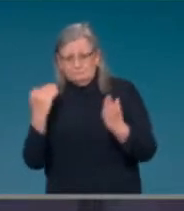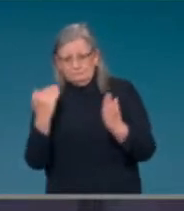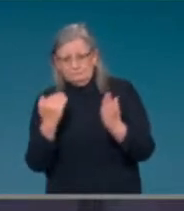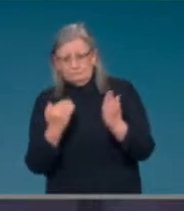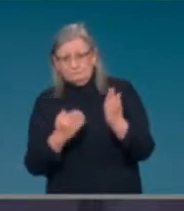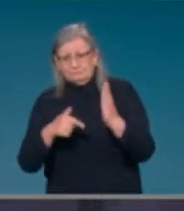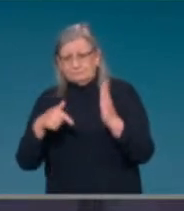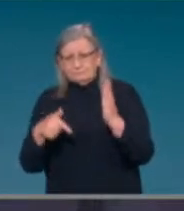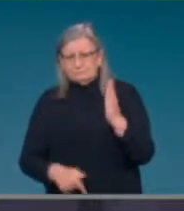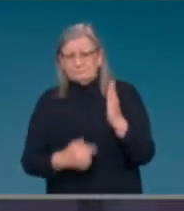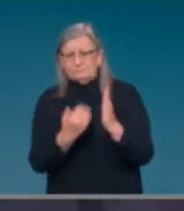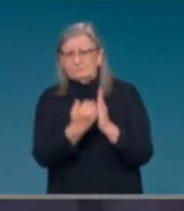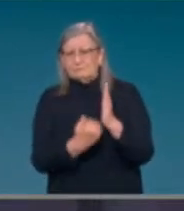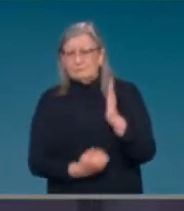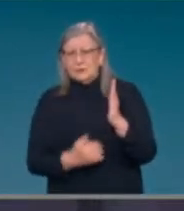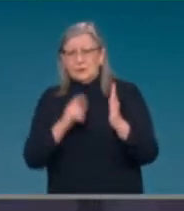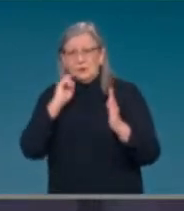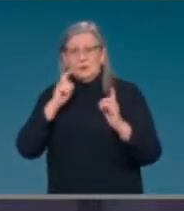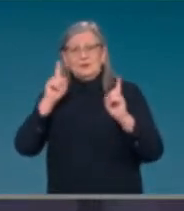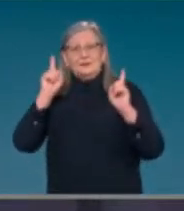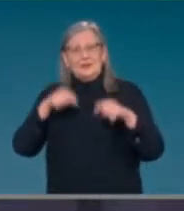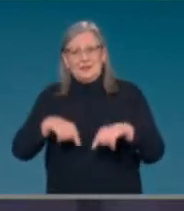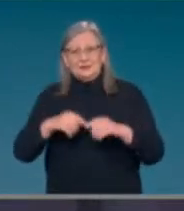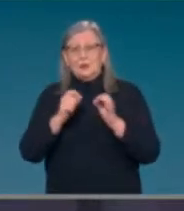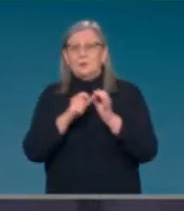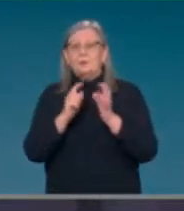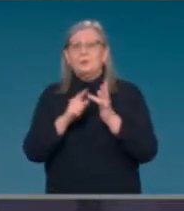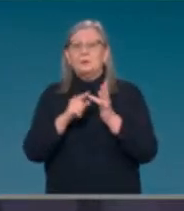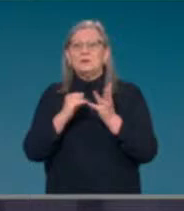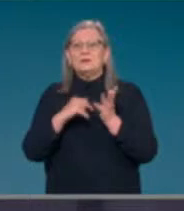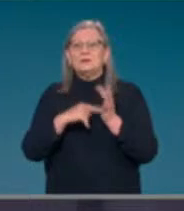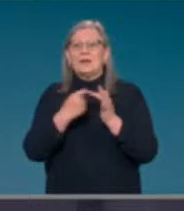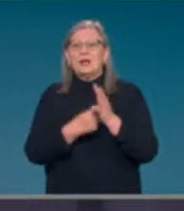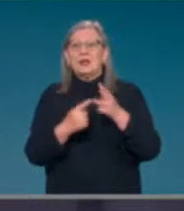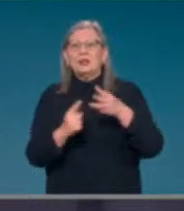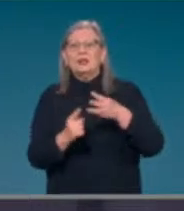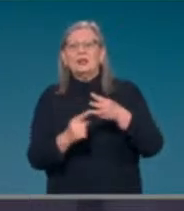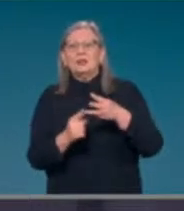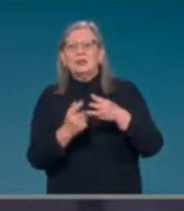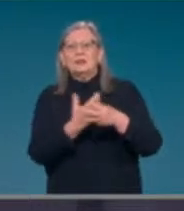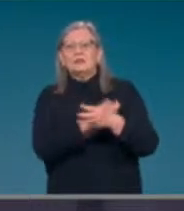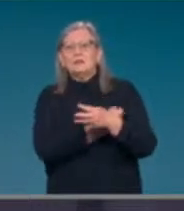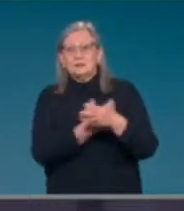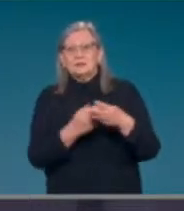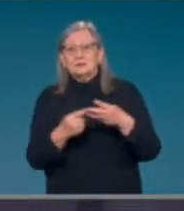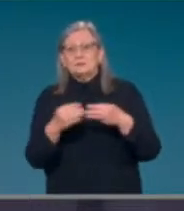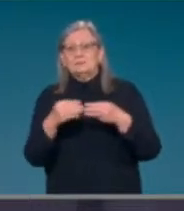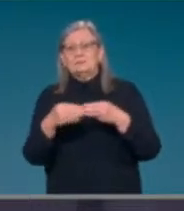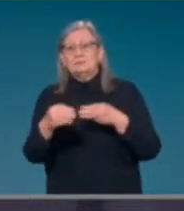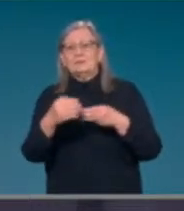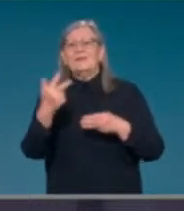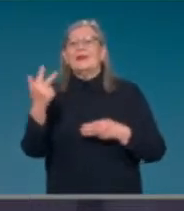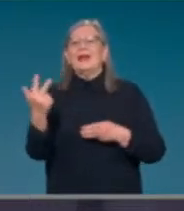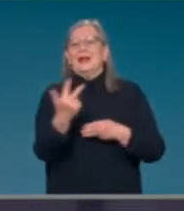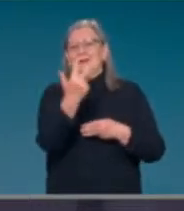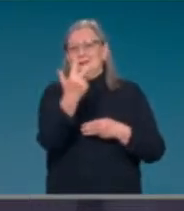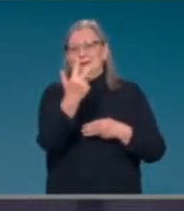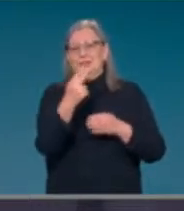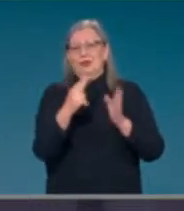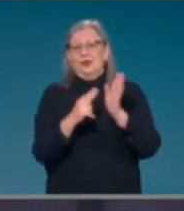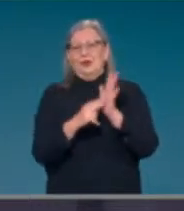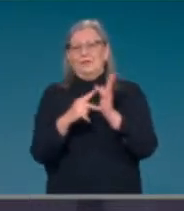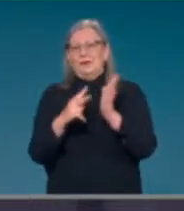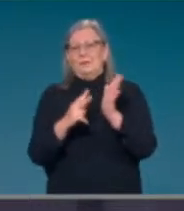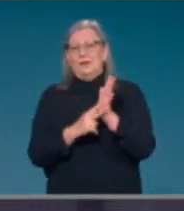population booster program no later than the 8th of November. And we have the supplies, we have the distribution